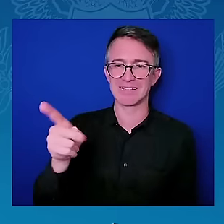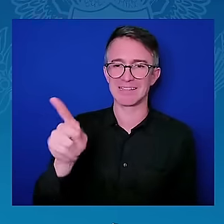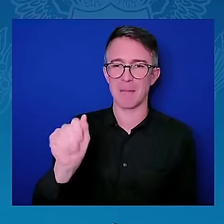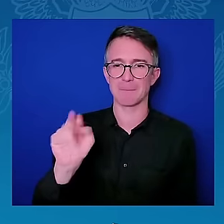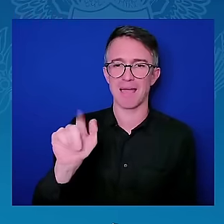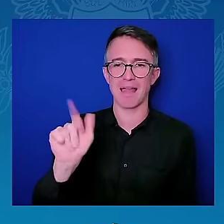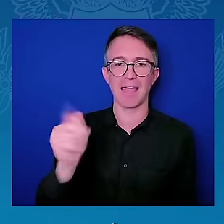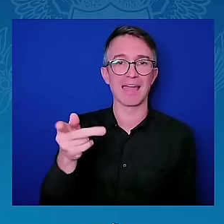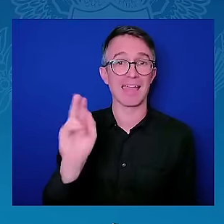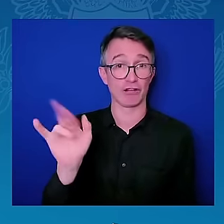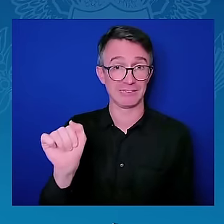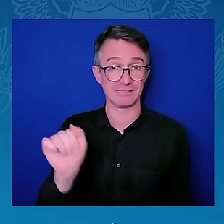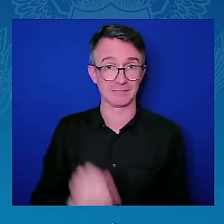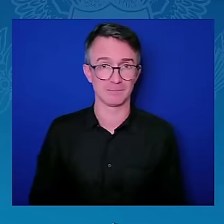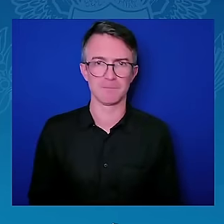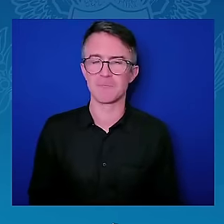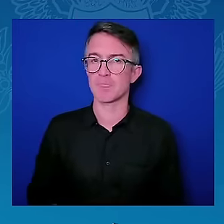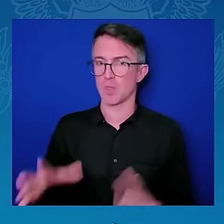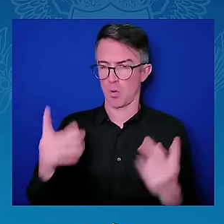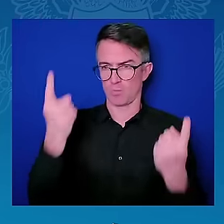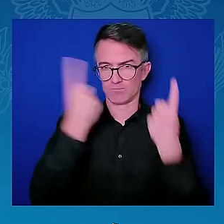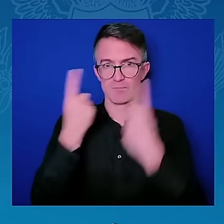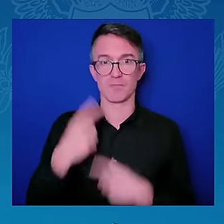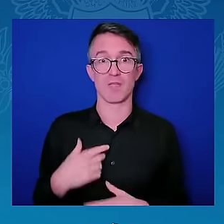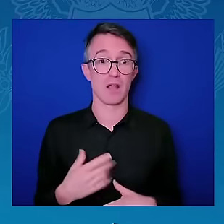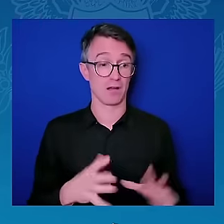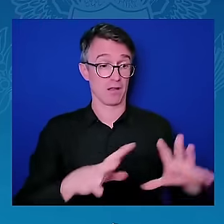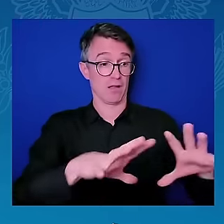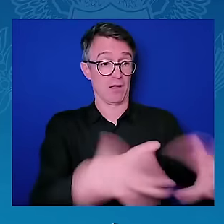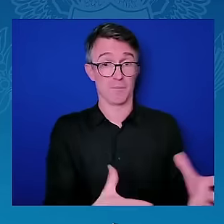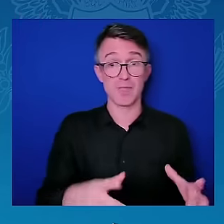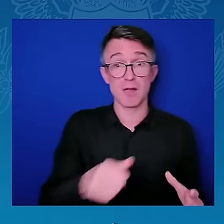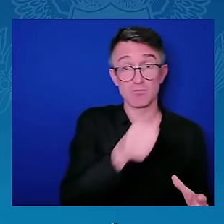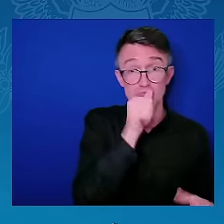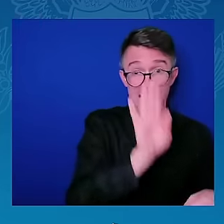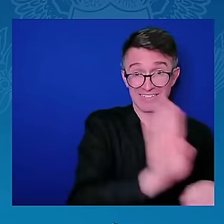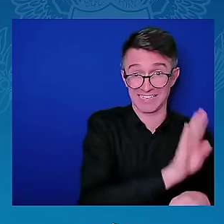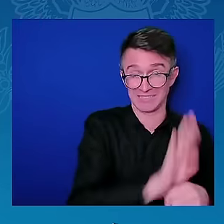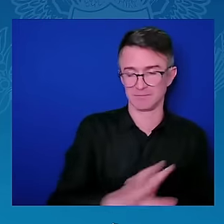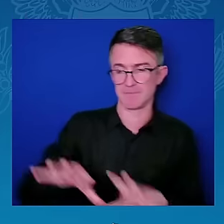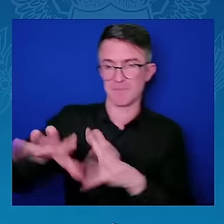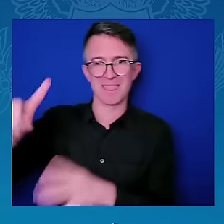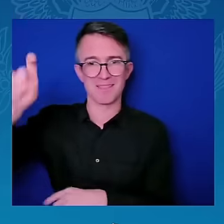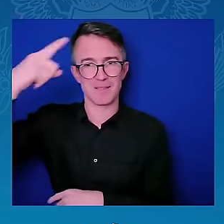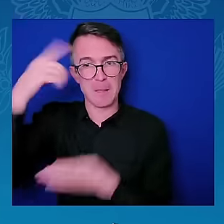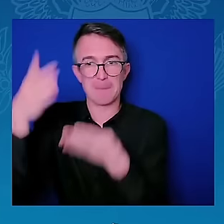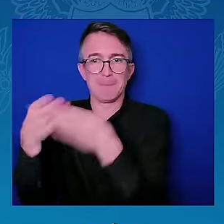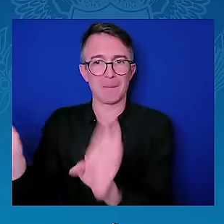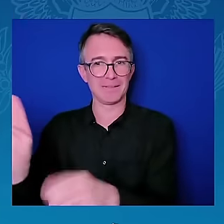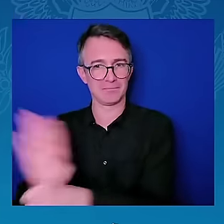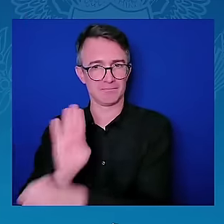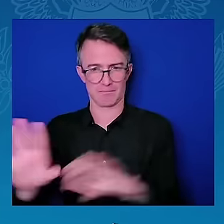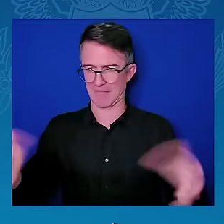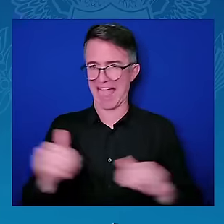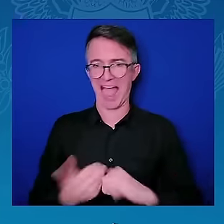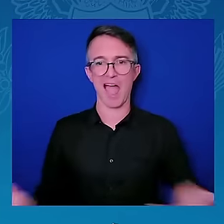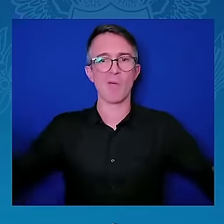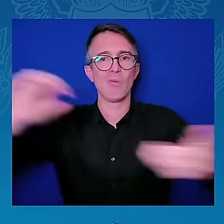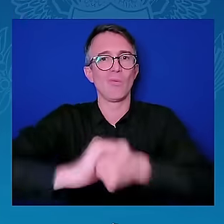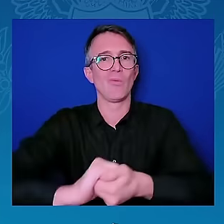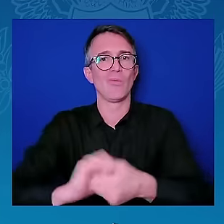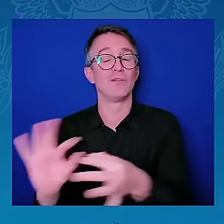opportunities to invest in African innovation and galvanizing new initiatives to promote digital inclusion on the continent.